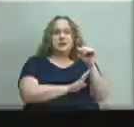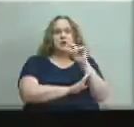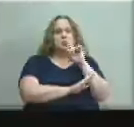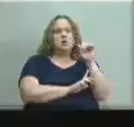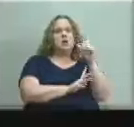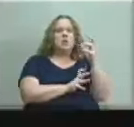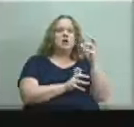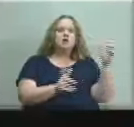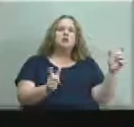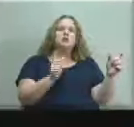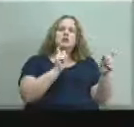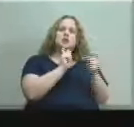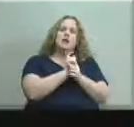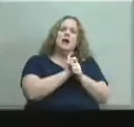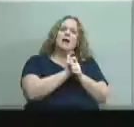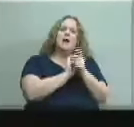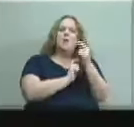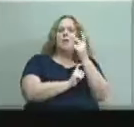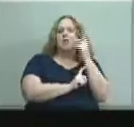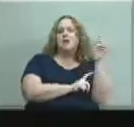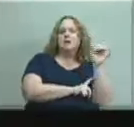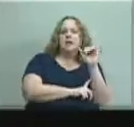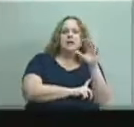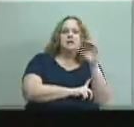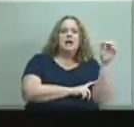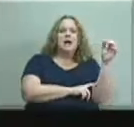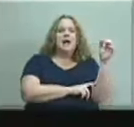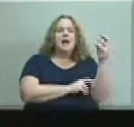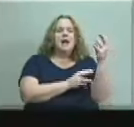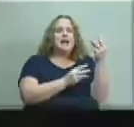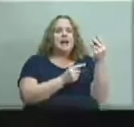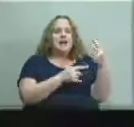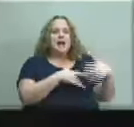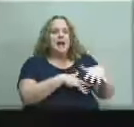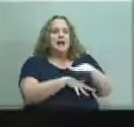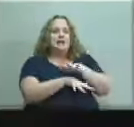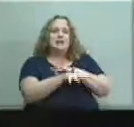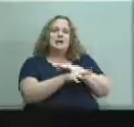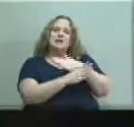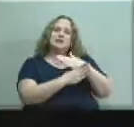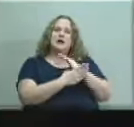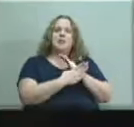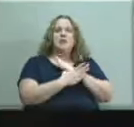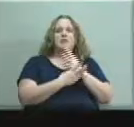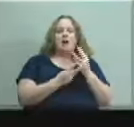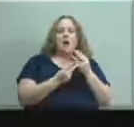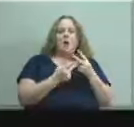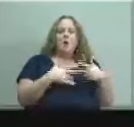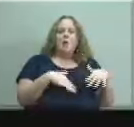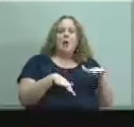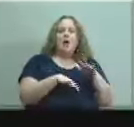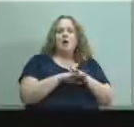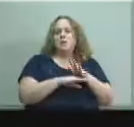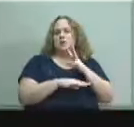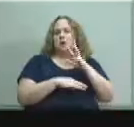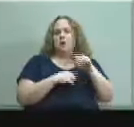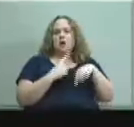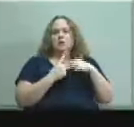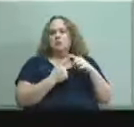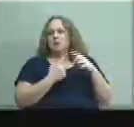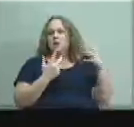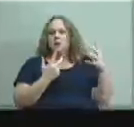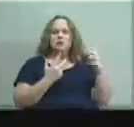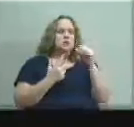appearance and the landscape of some of our properties and what we're talking about here is not